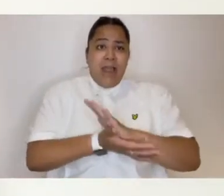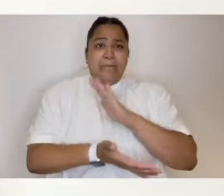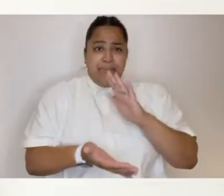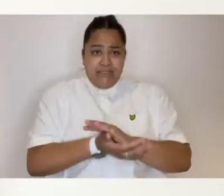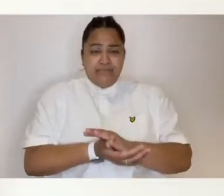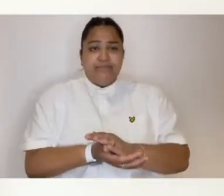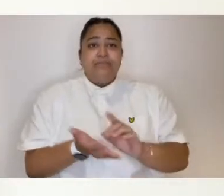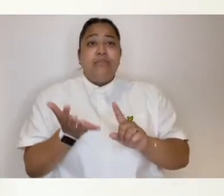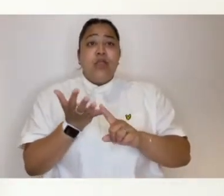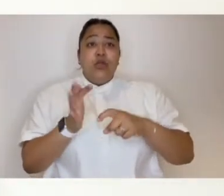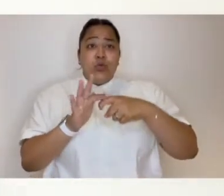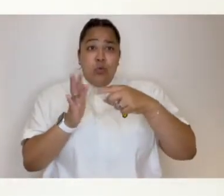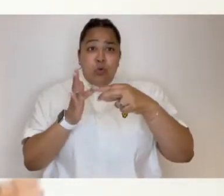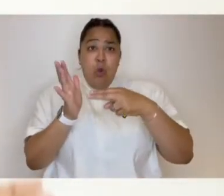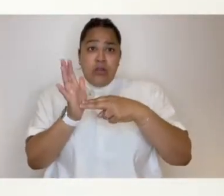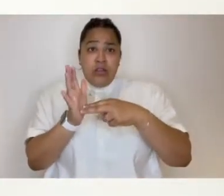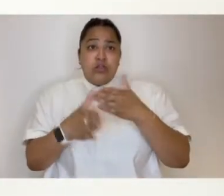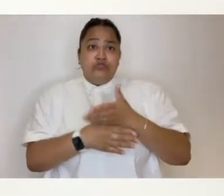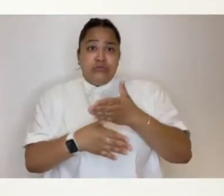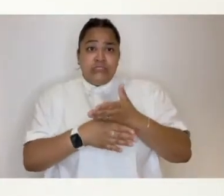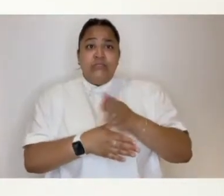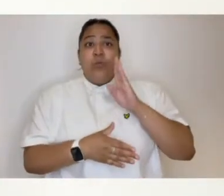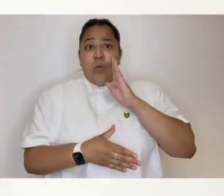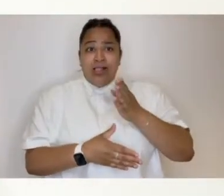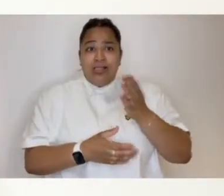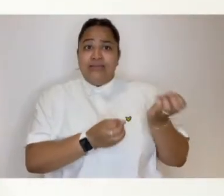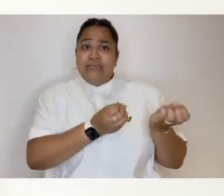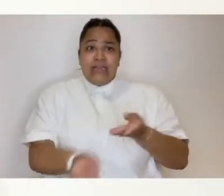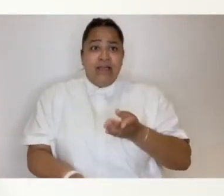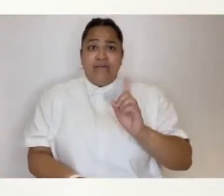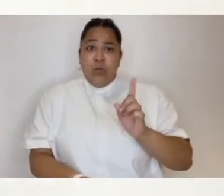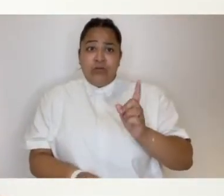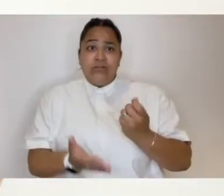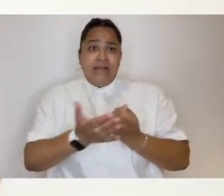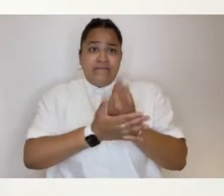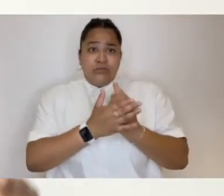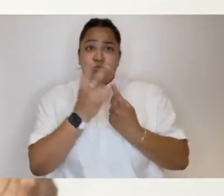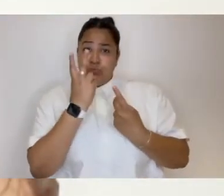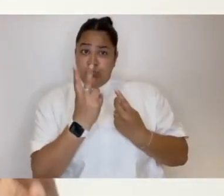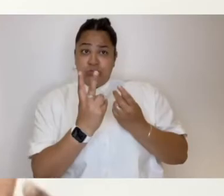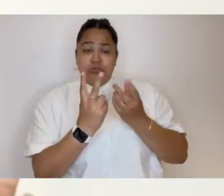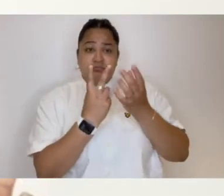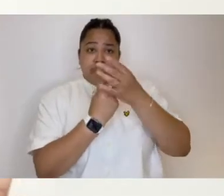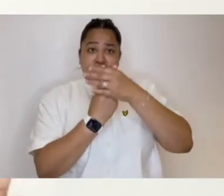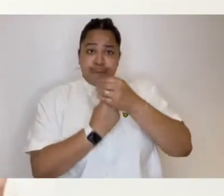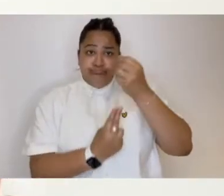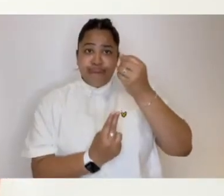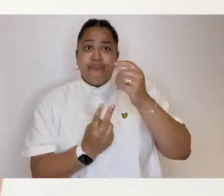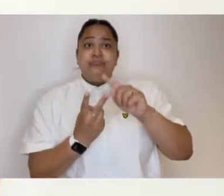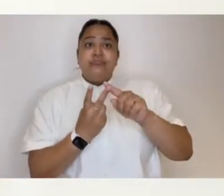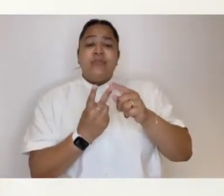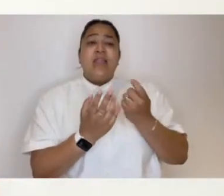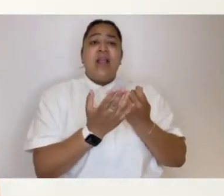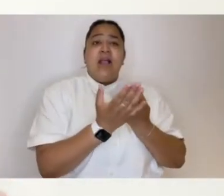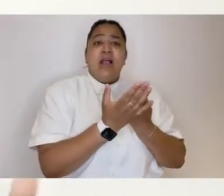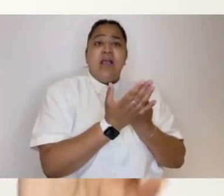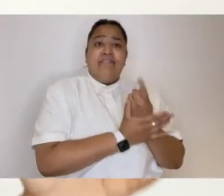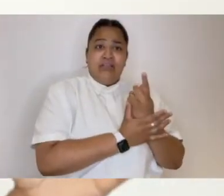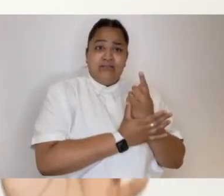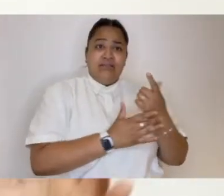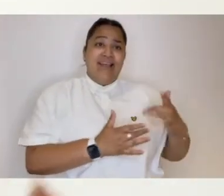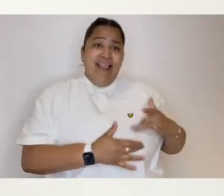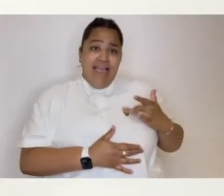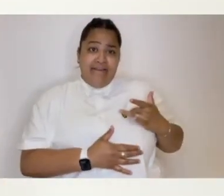actually does that. So Yukon Careers will be delivering live and virtual Carnival events